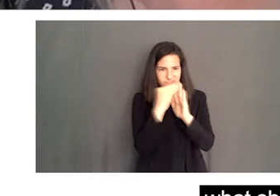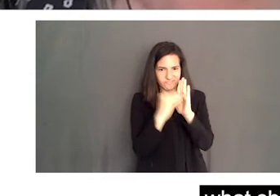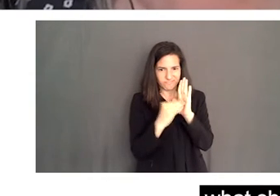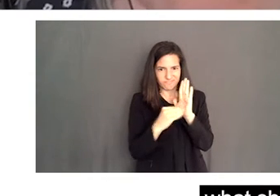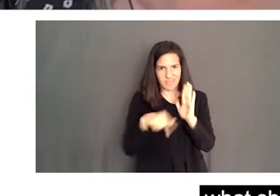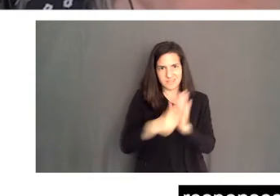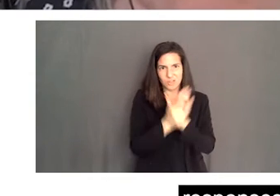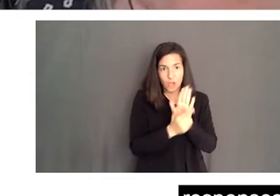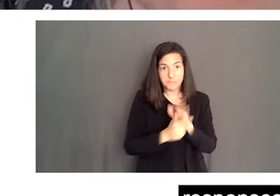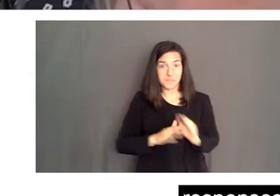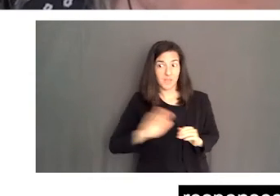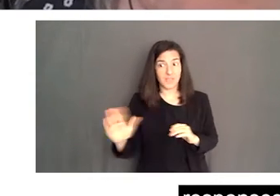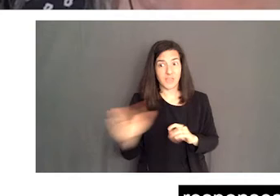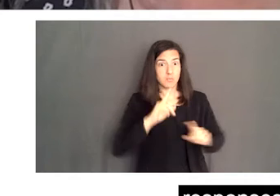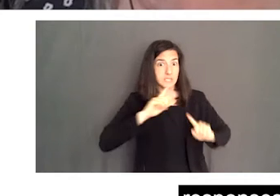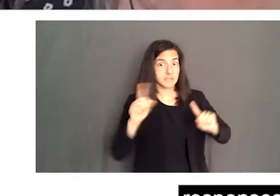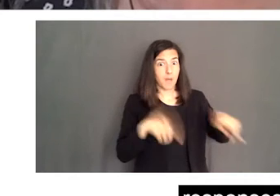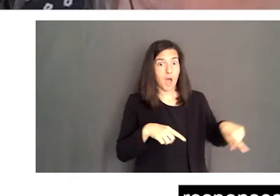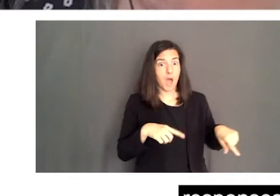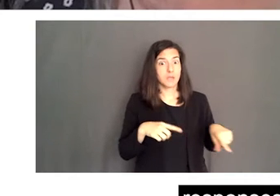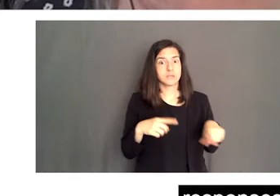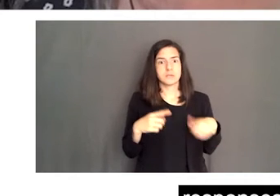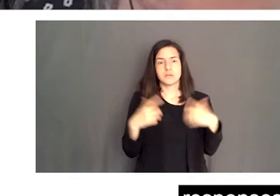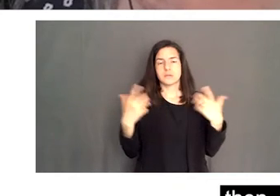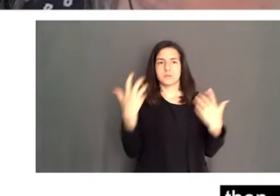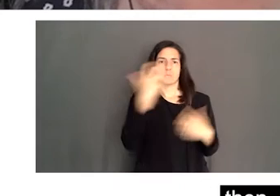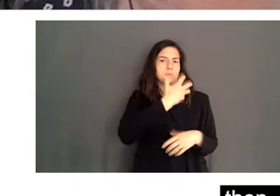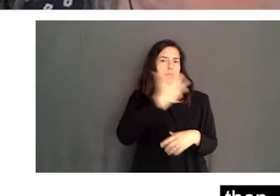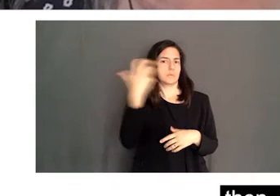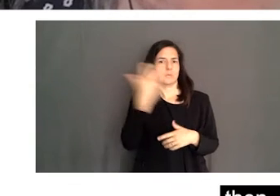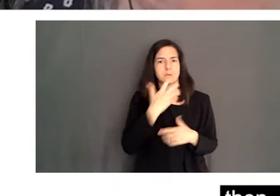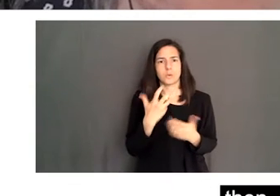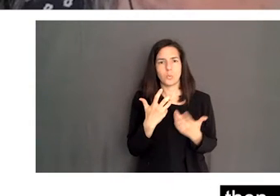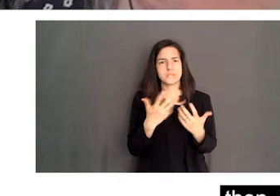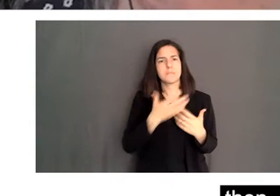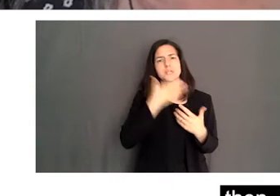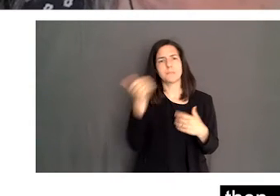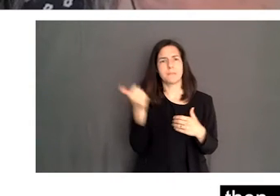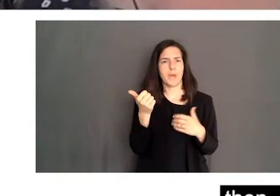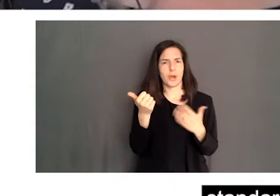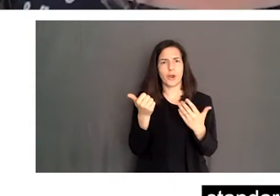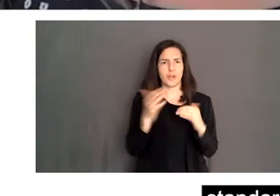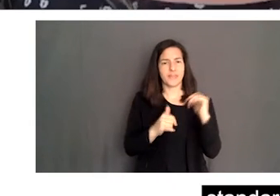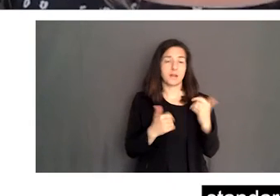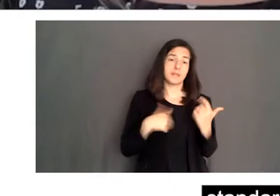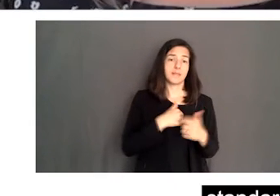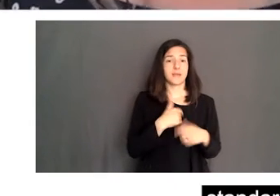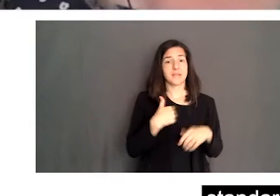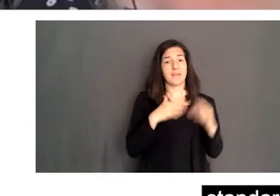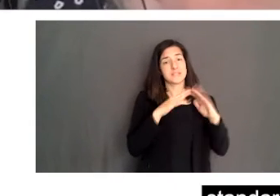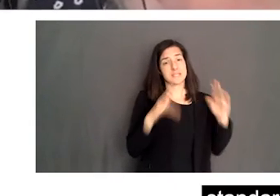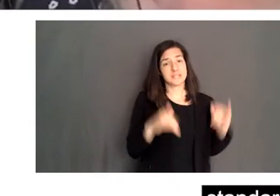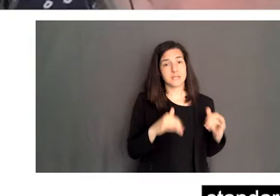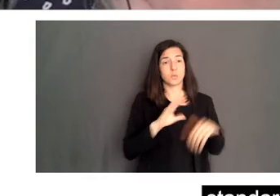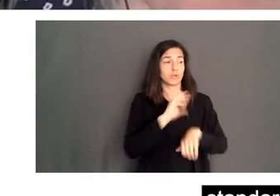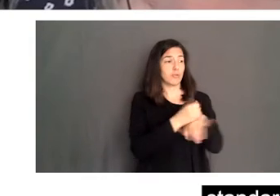the responses that came back was much more fulsome than let's set up a system where we create standards and we